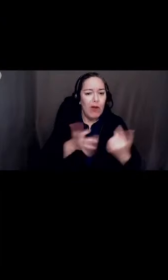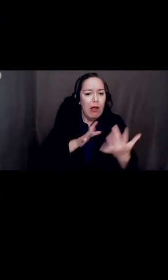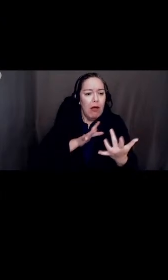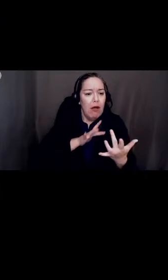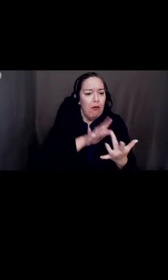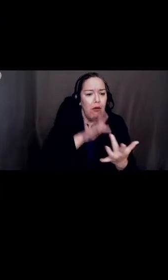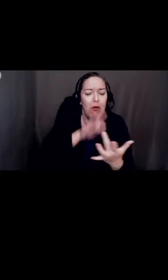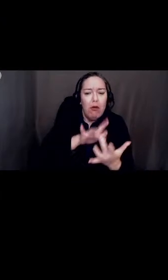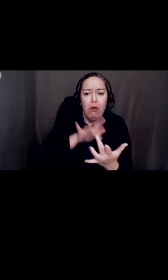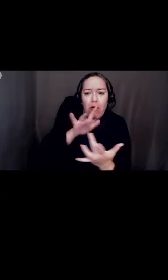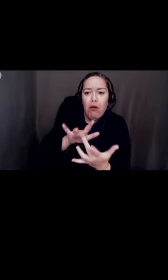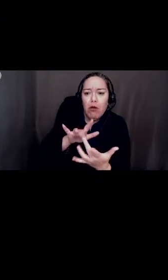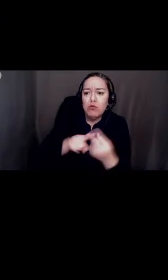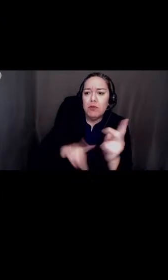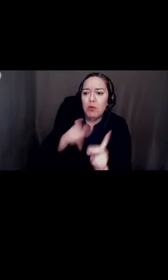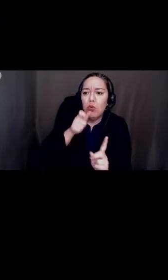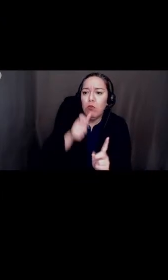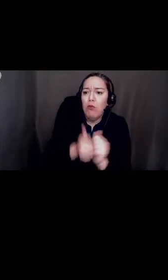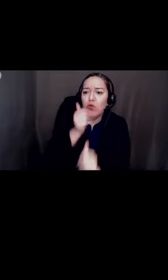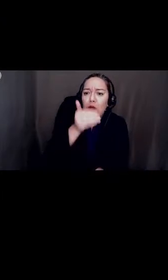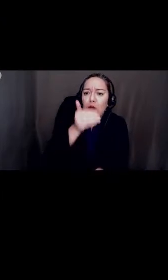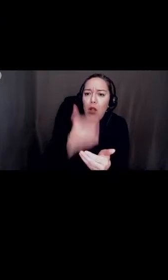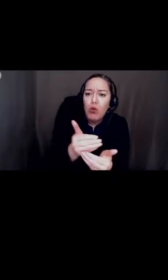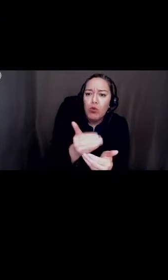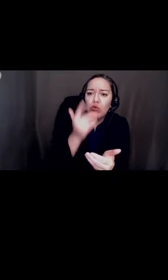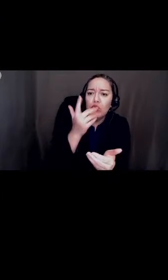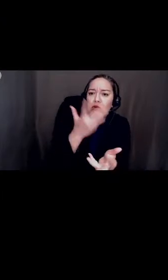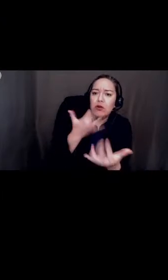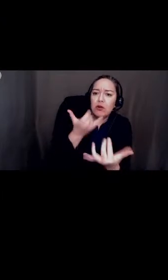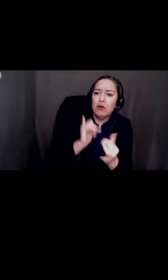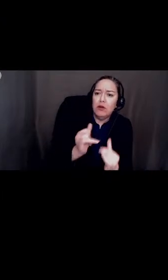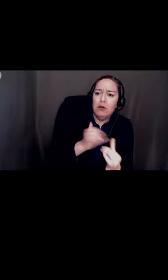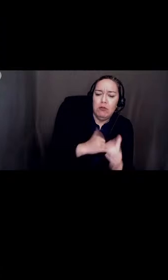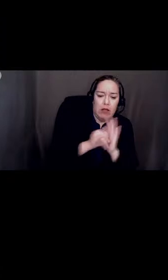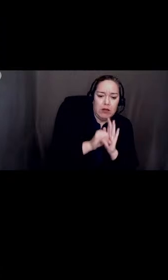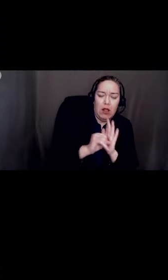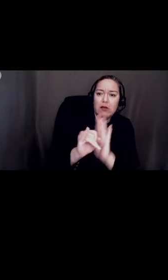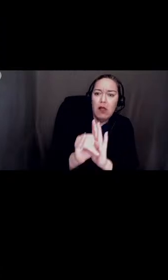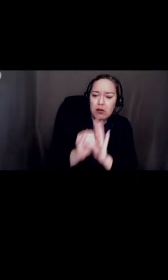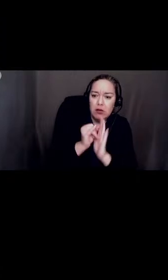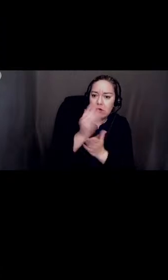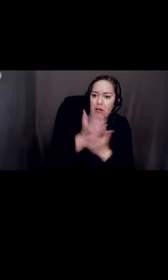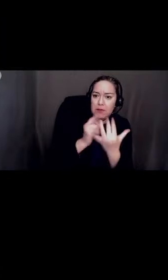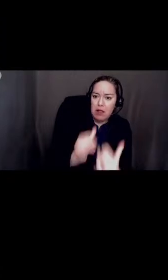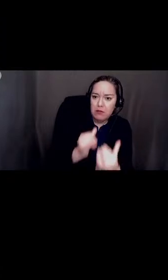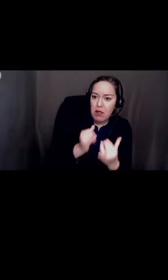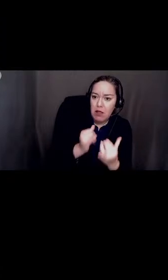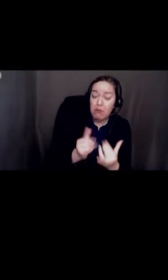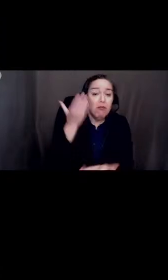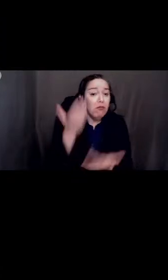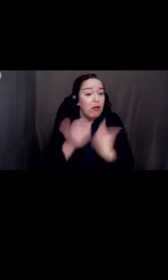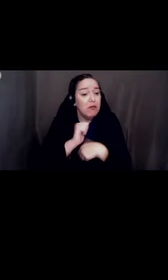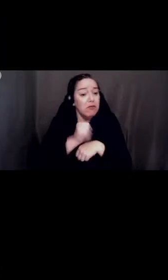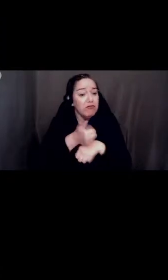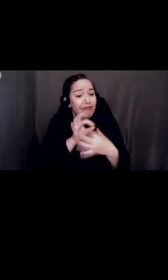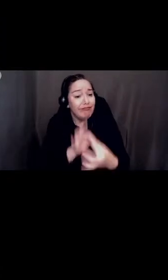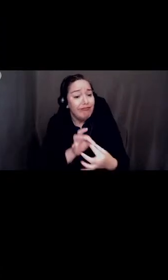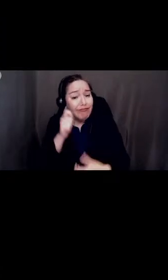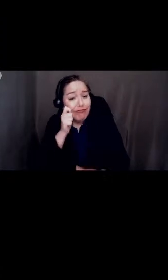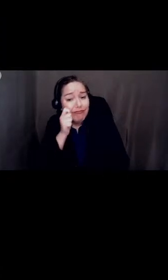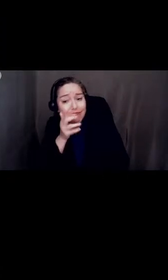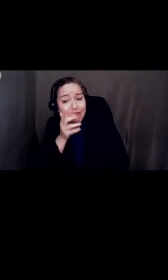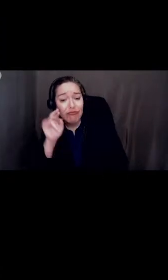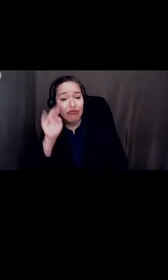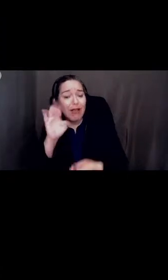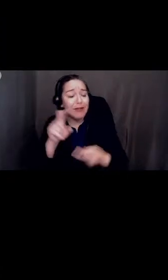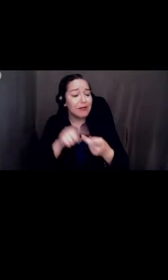of their own identity markers. These could be based on race, culture, language,